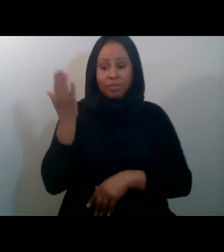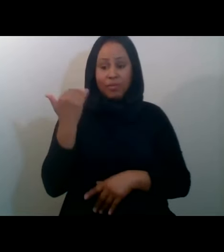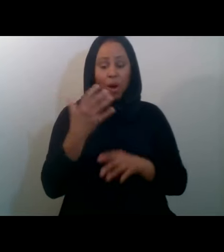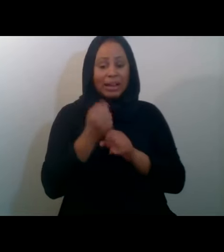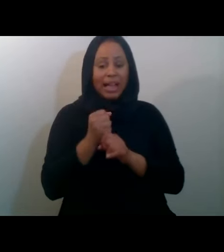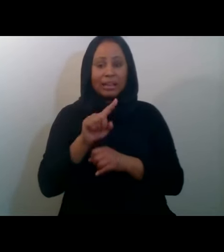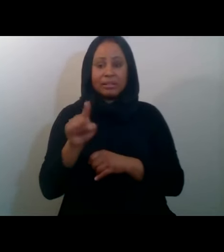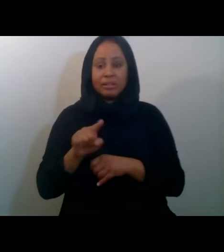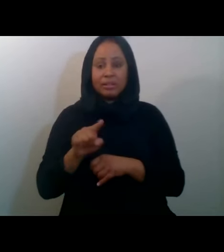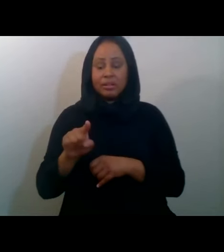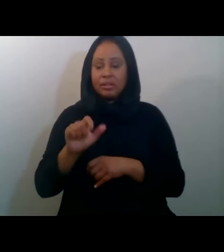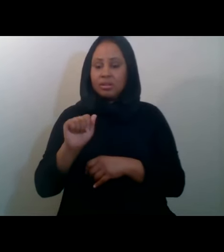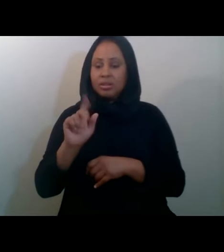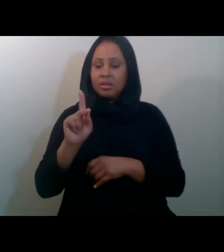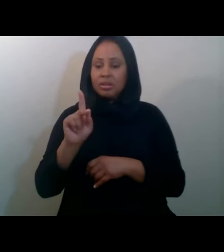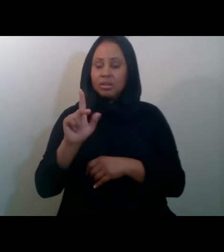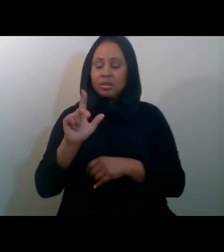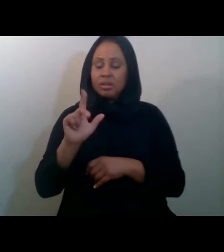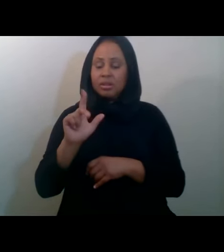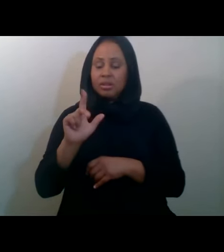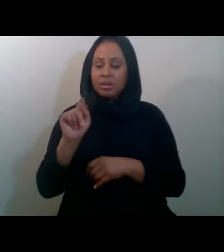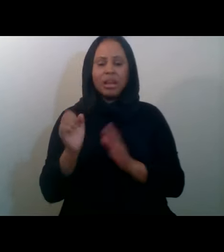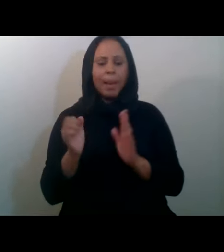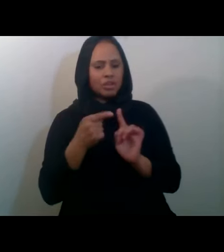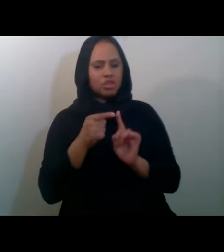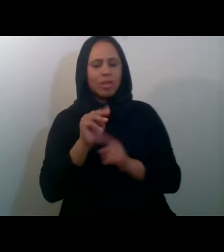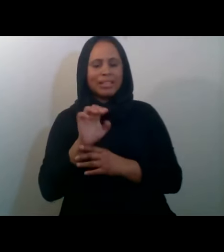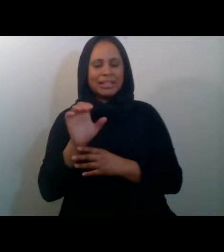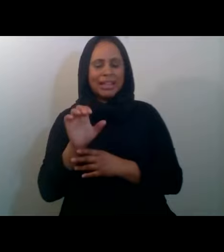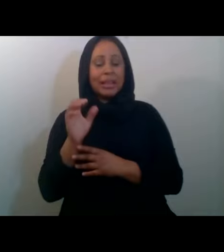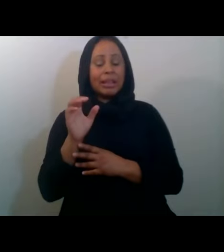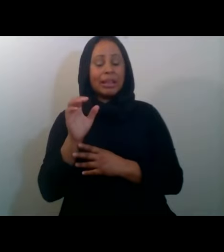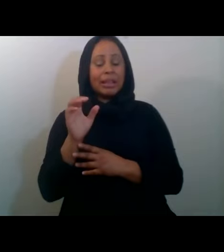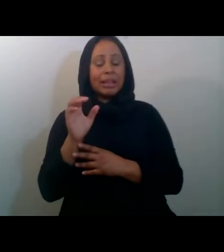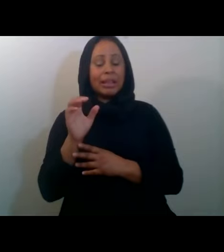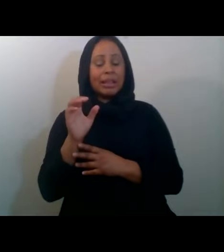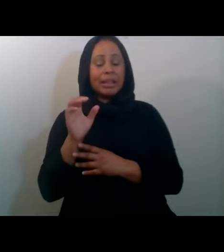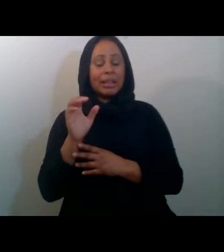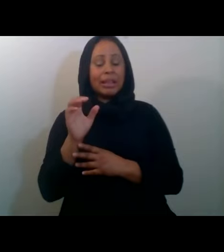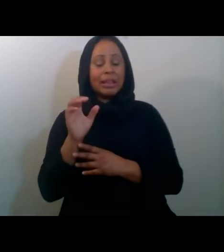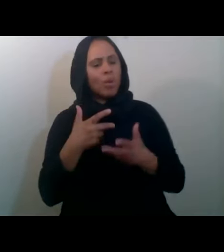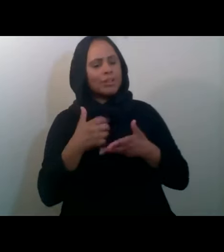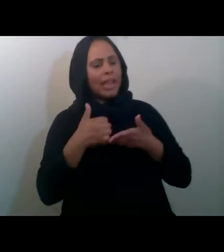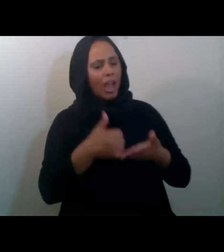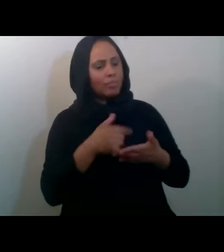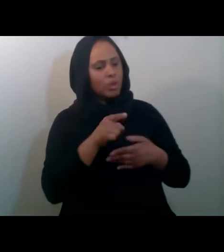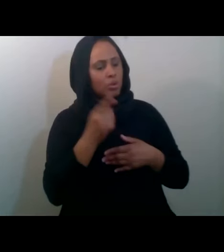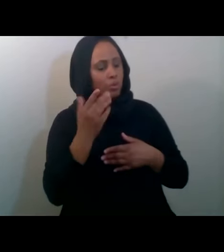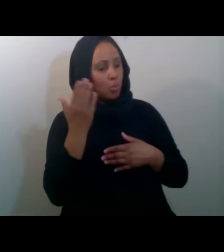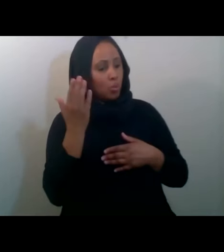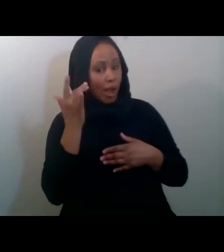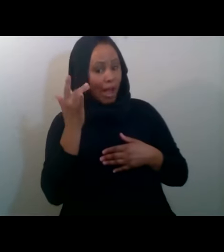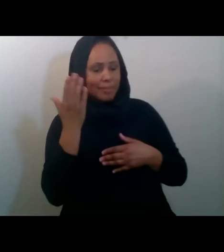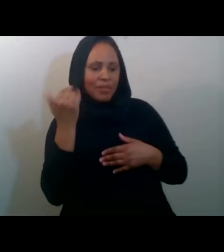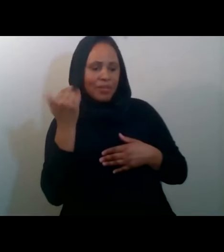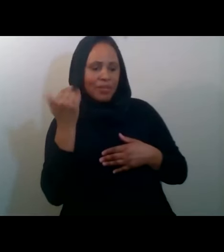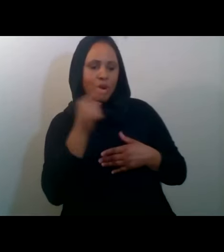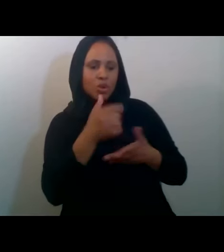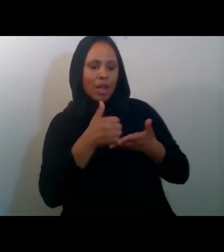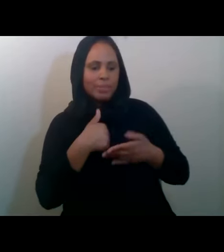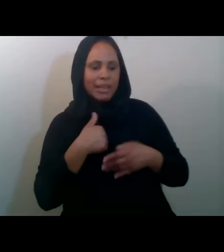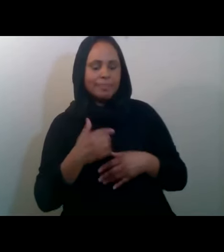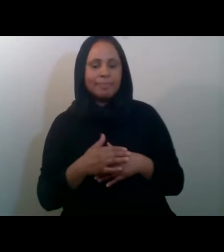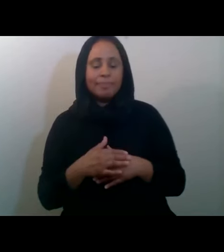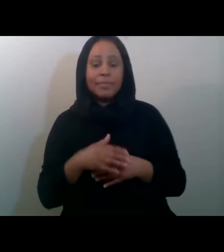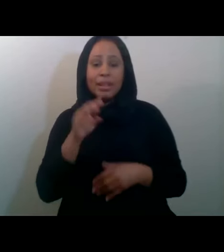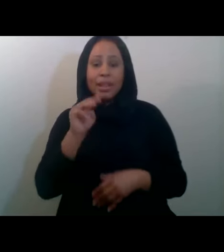and say that they want to help the people that help them. So MCC itself is the home to many,